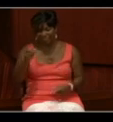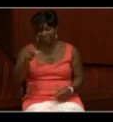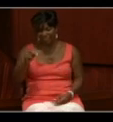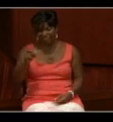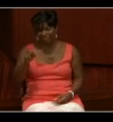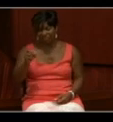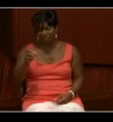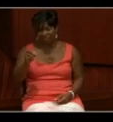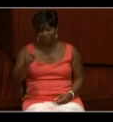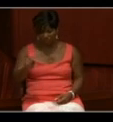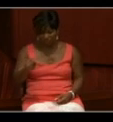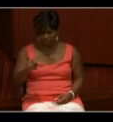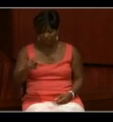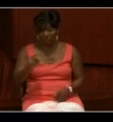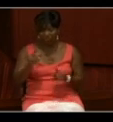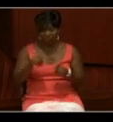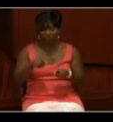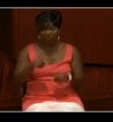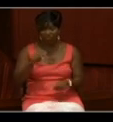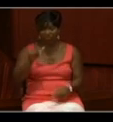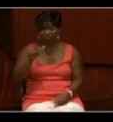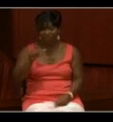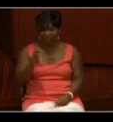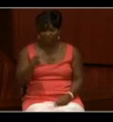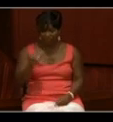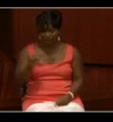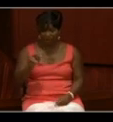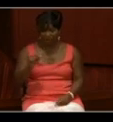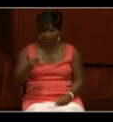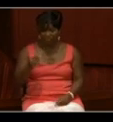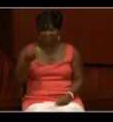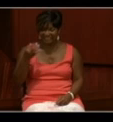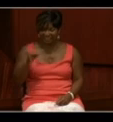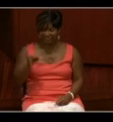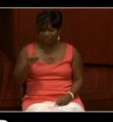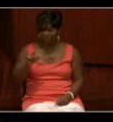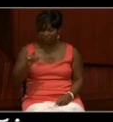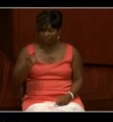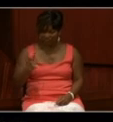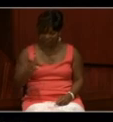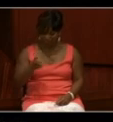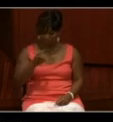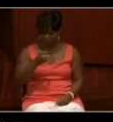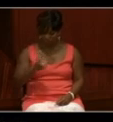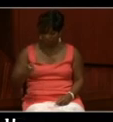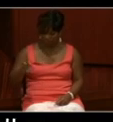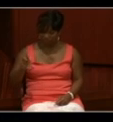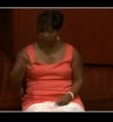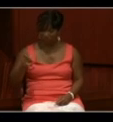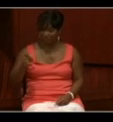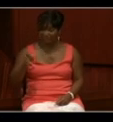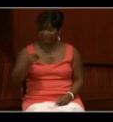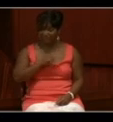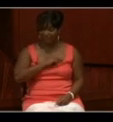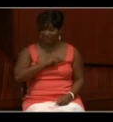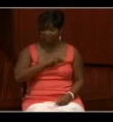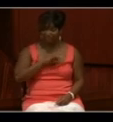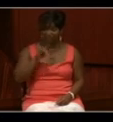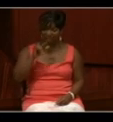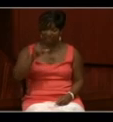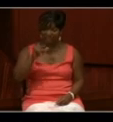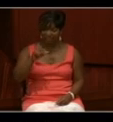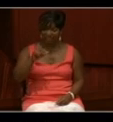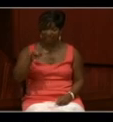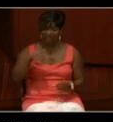duty, 26 August 1927. Here it's shown that he's being transferred to the Naval Air Station in San Diego for